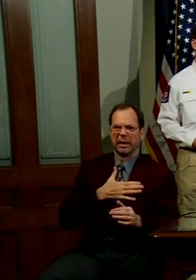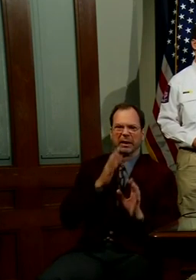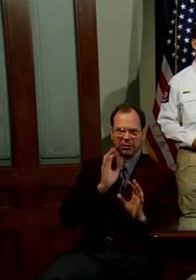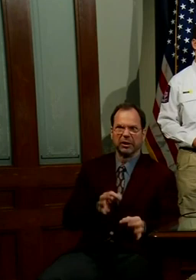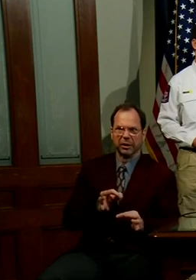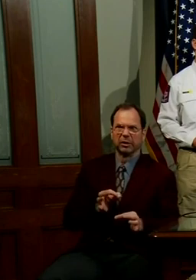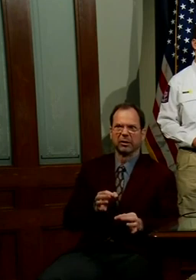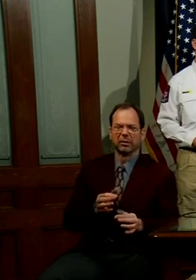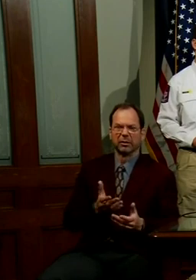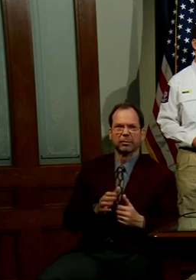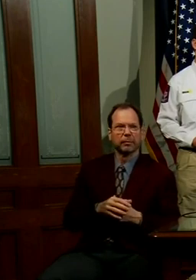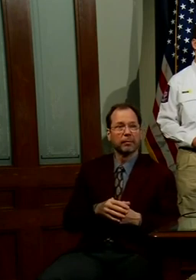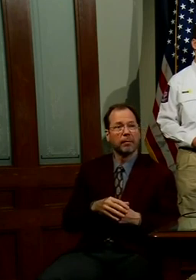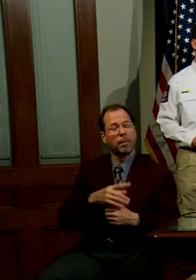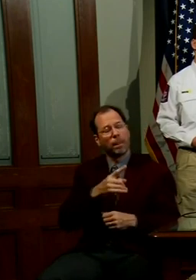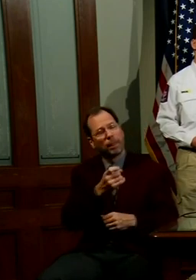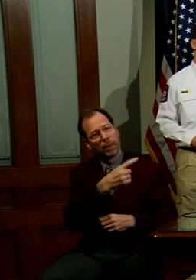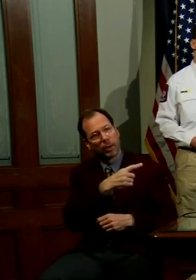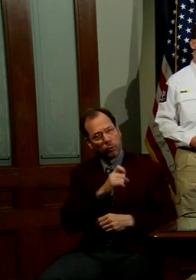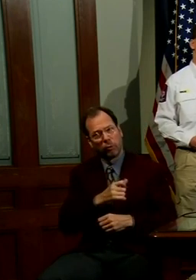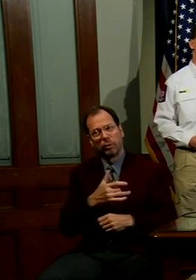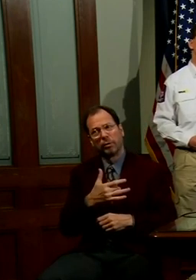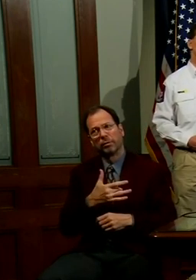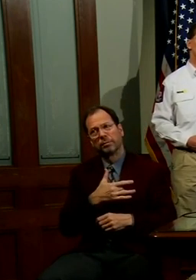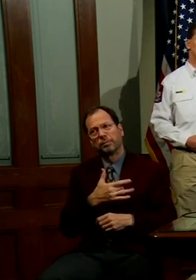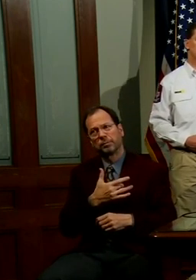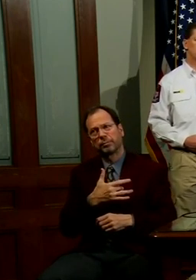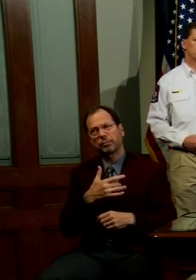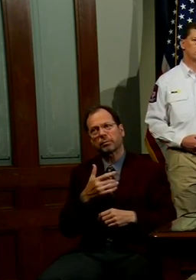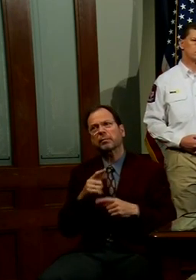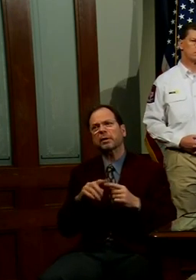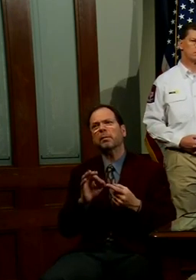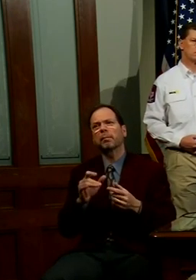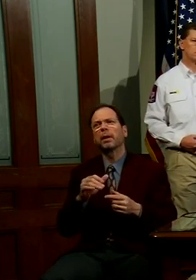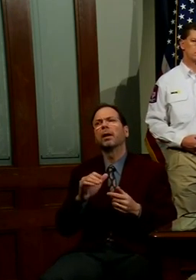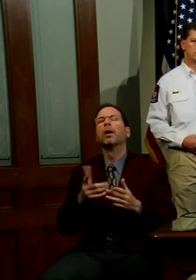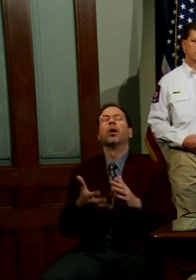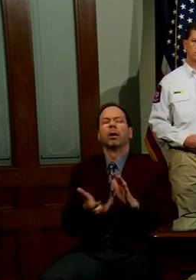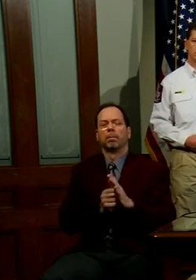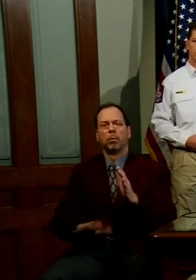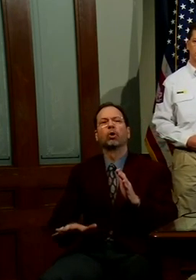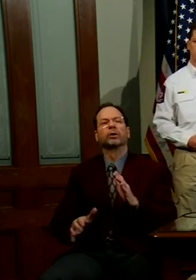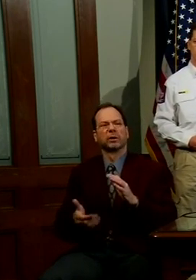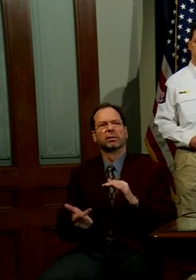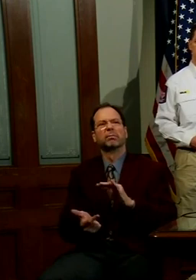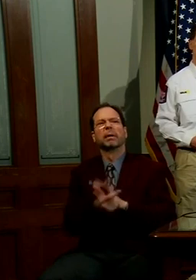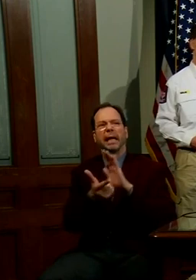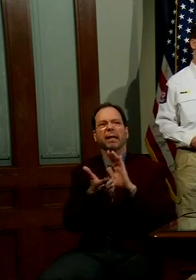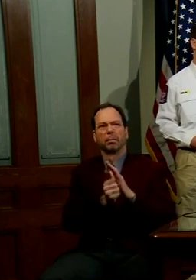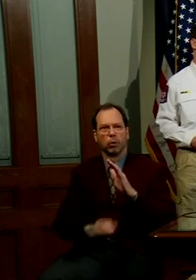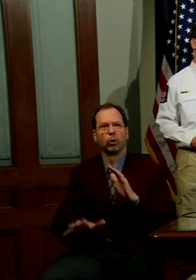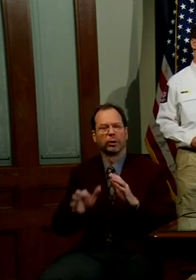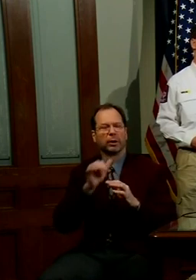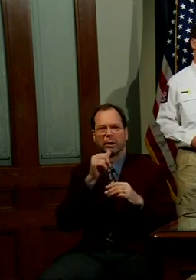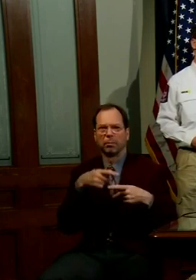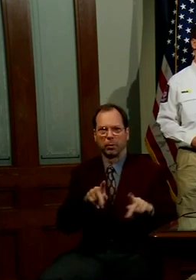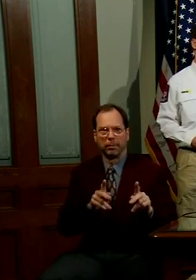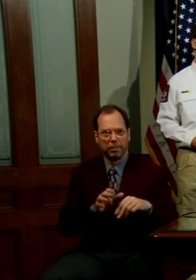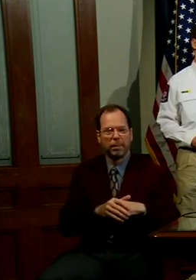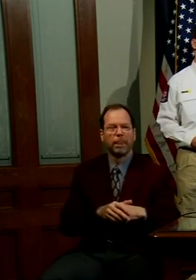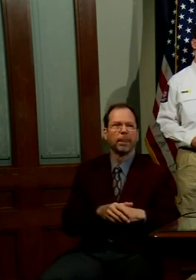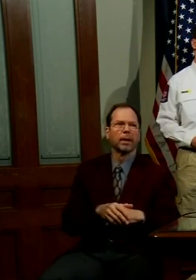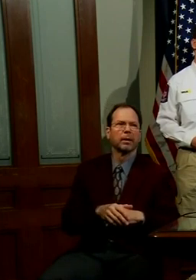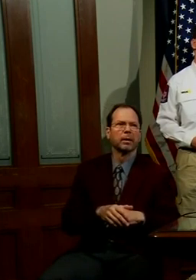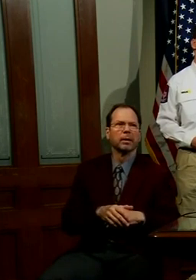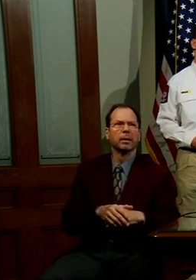Do you think the judgment that it includes abortion, even though that doesn't necessarily involve hospitalization or the use of the kind of